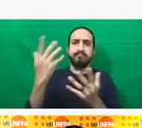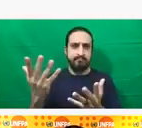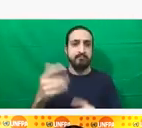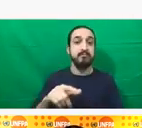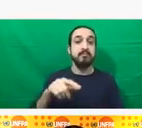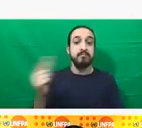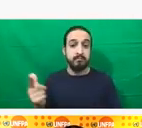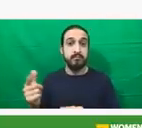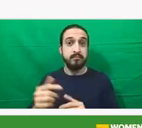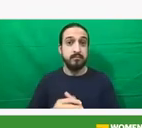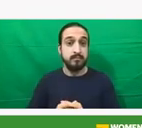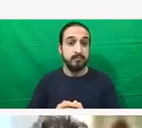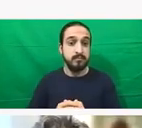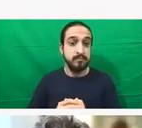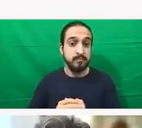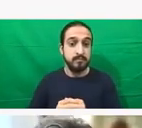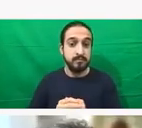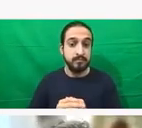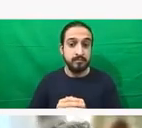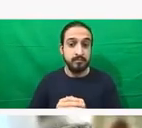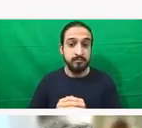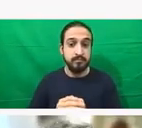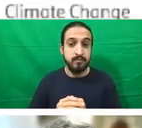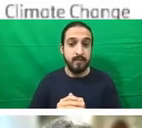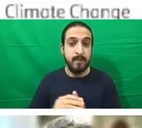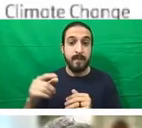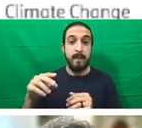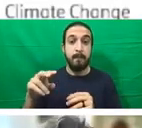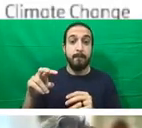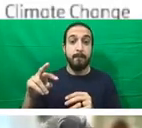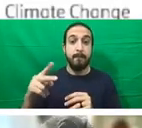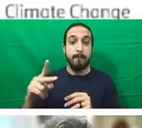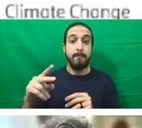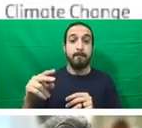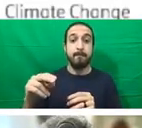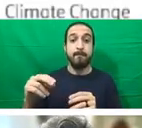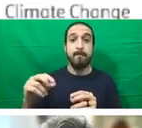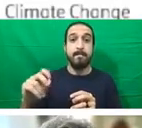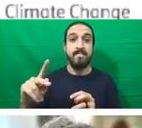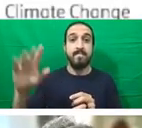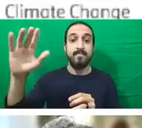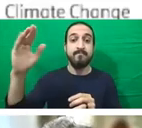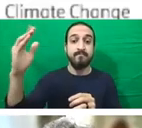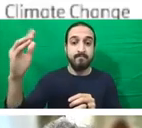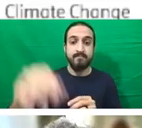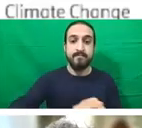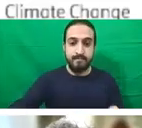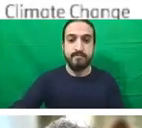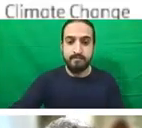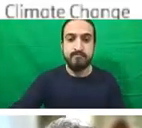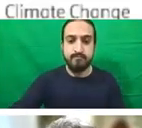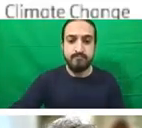Thank you, Divya and Angela. Excellent. I think you've given us what the evidence shows. You've clearly